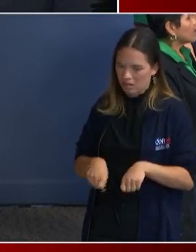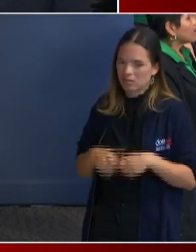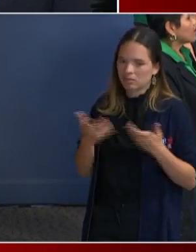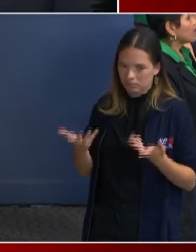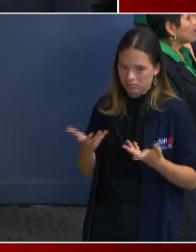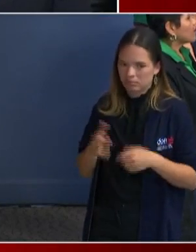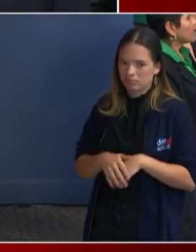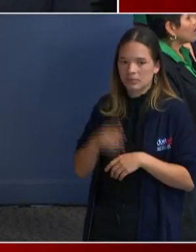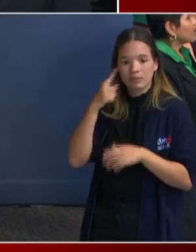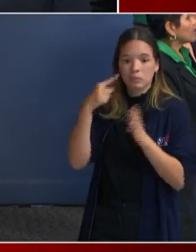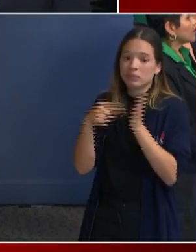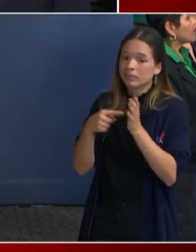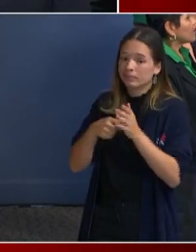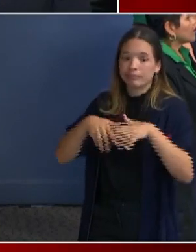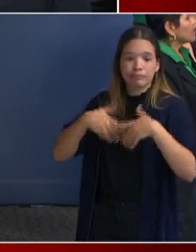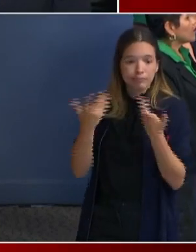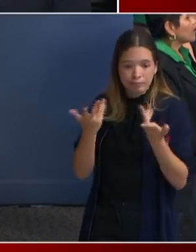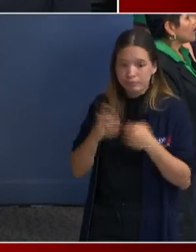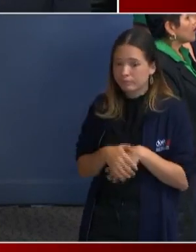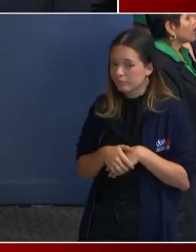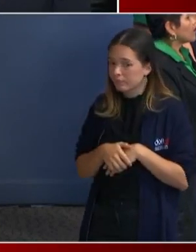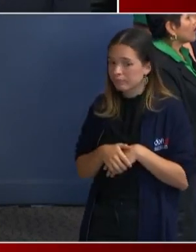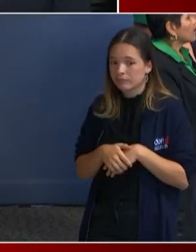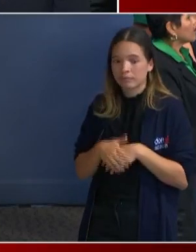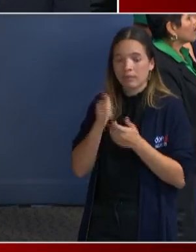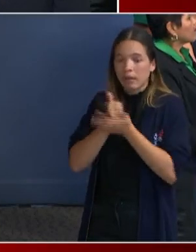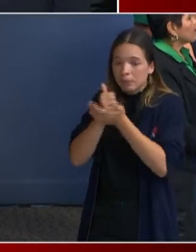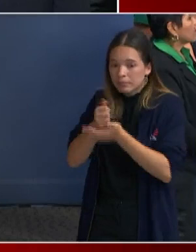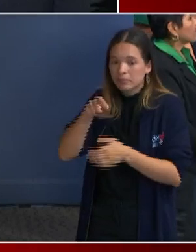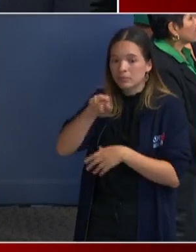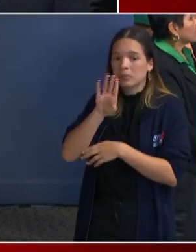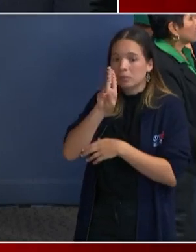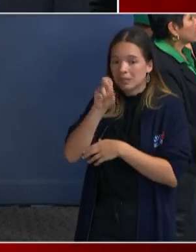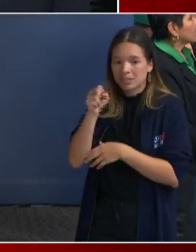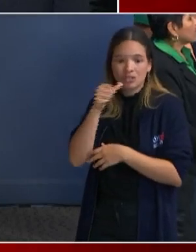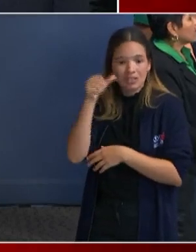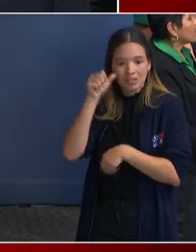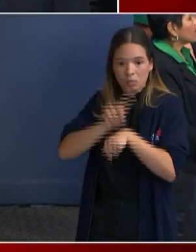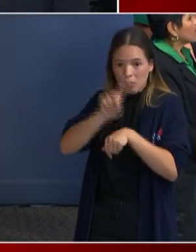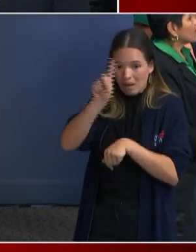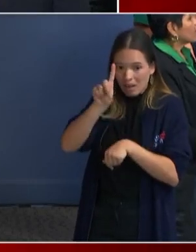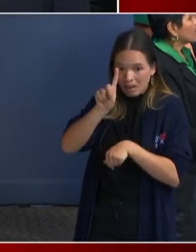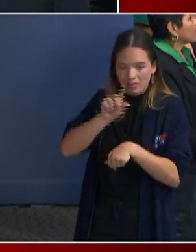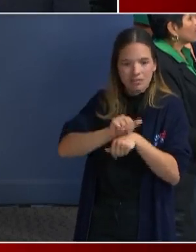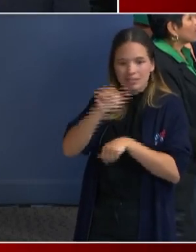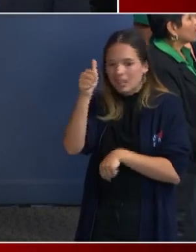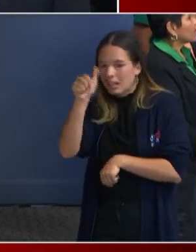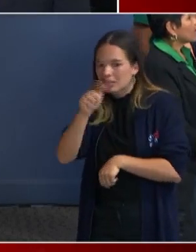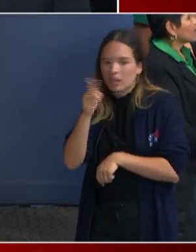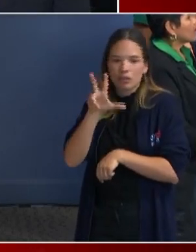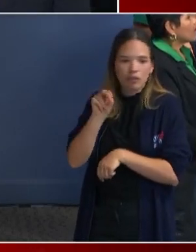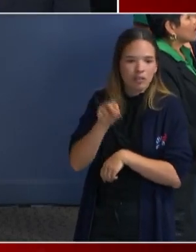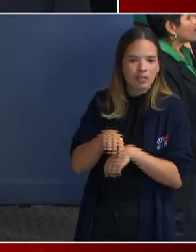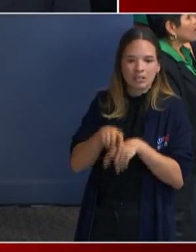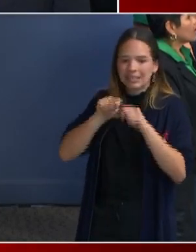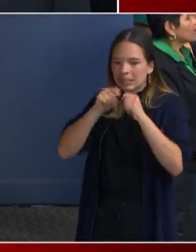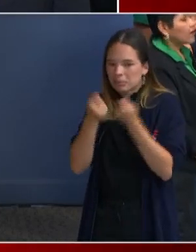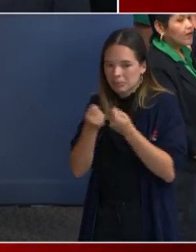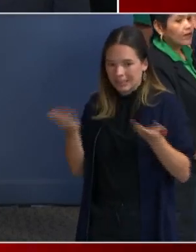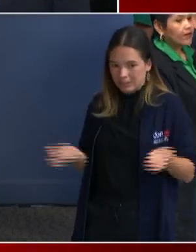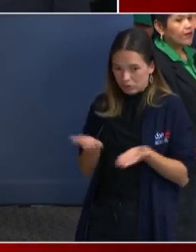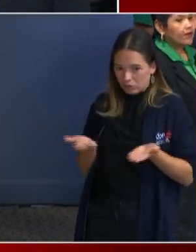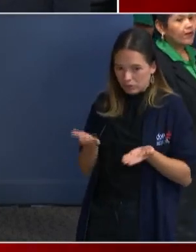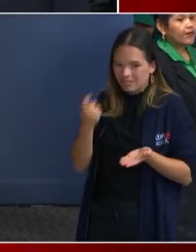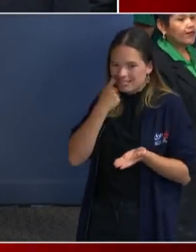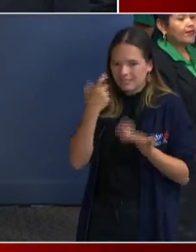example, we attended a bus yesterday at one, yesterday at 10 30, and the team that's here with us has just finished with the morning bus.